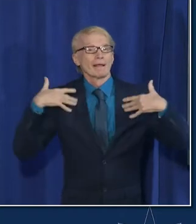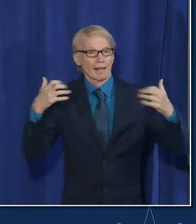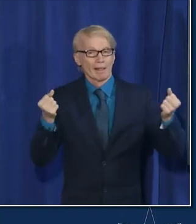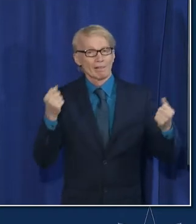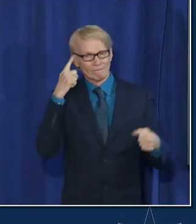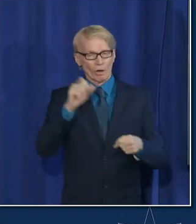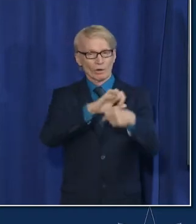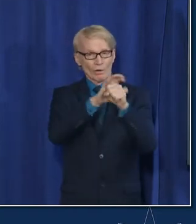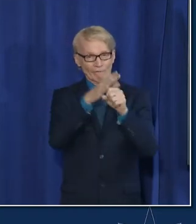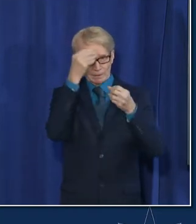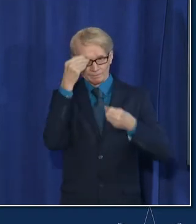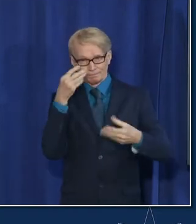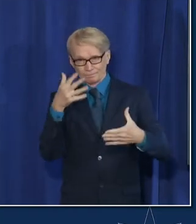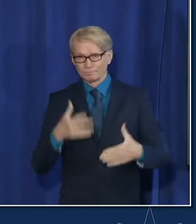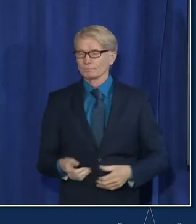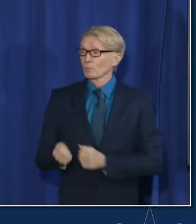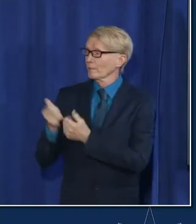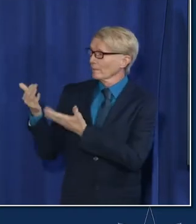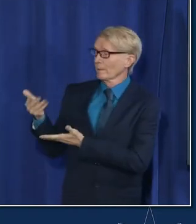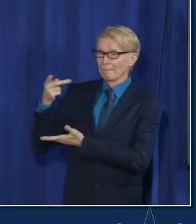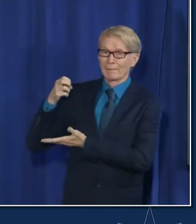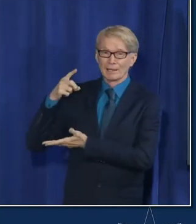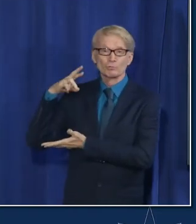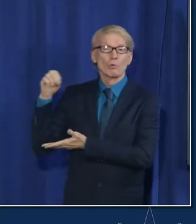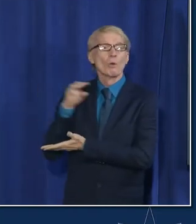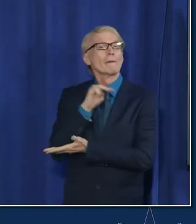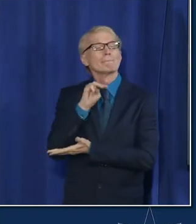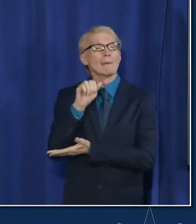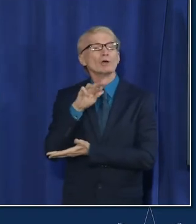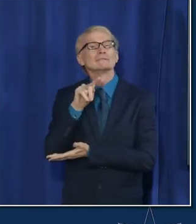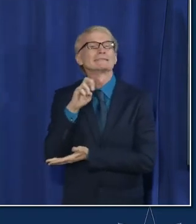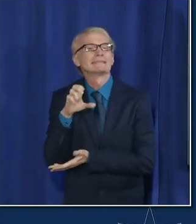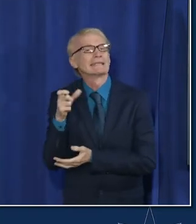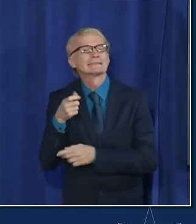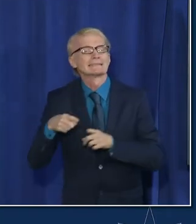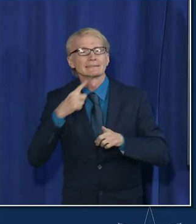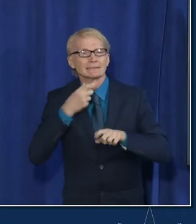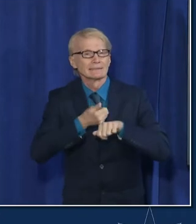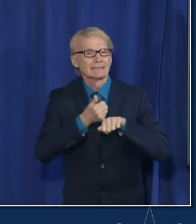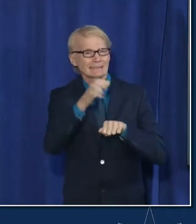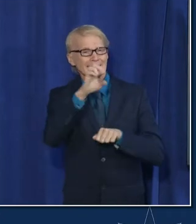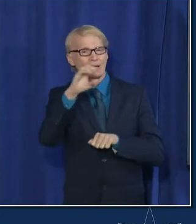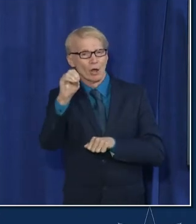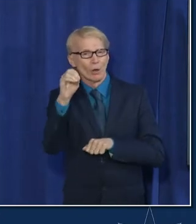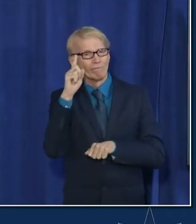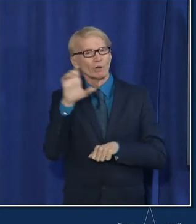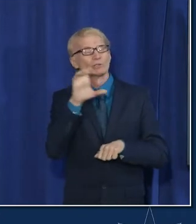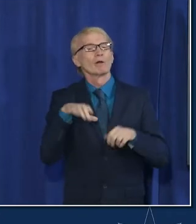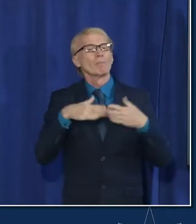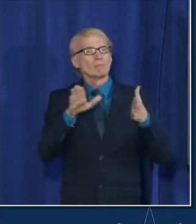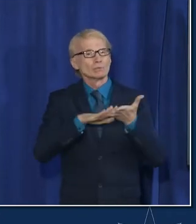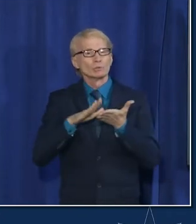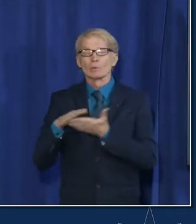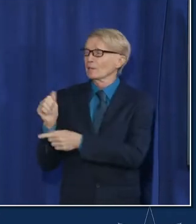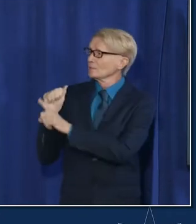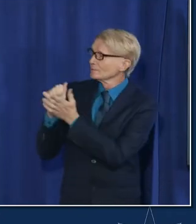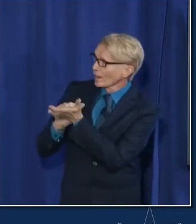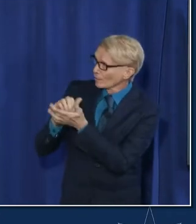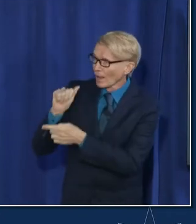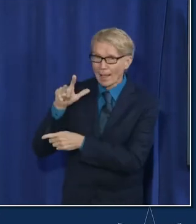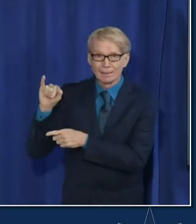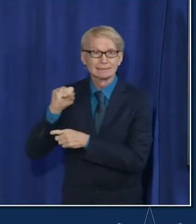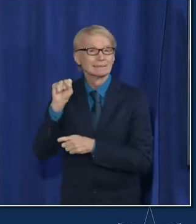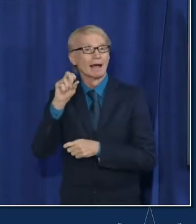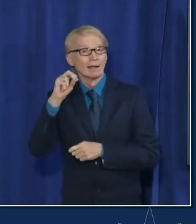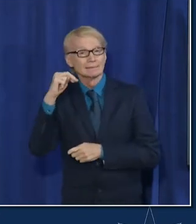pleased to be joined by Pedro Martinez the CEO of Chicago Public Schools dr. Ali Sontag nurse practitioner with the office of